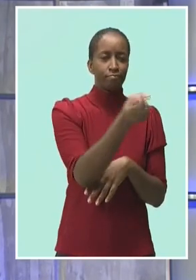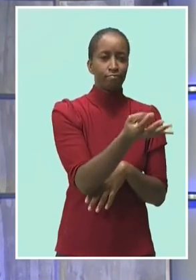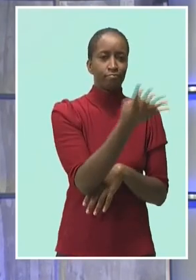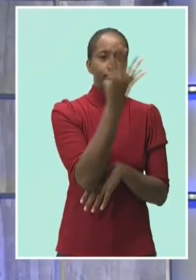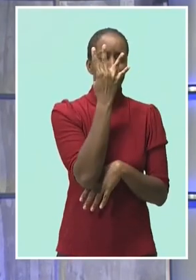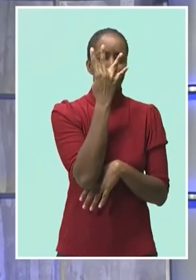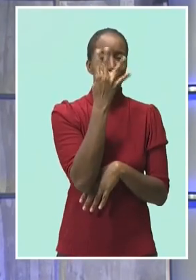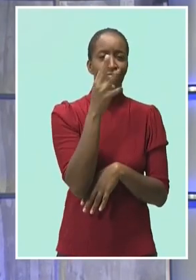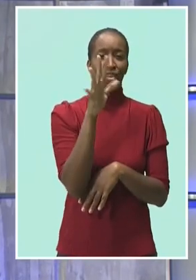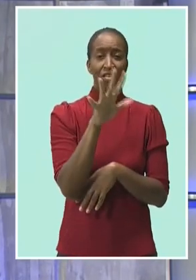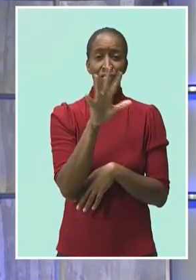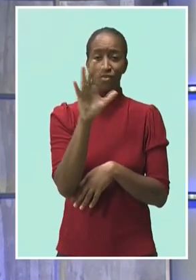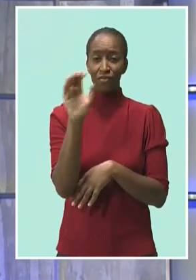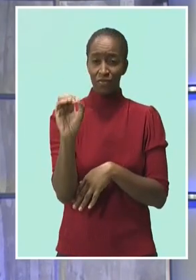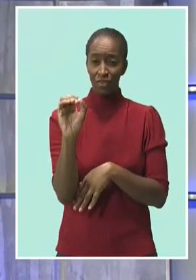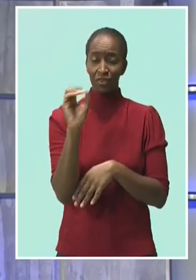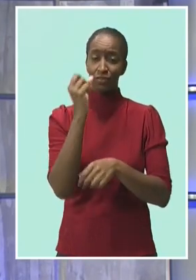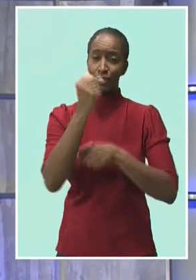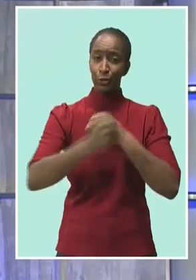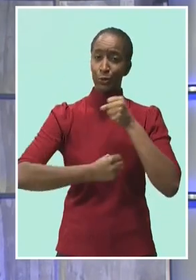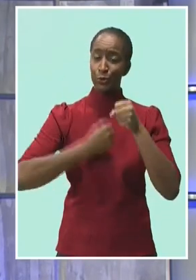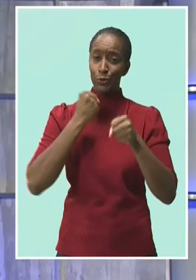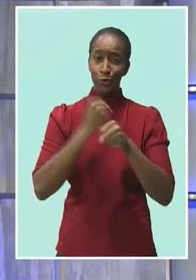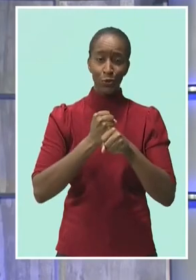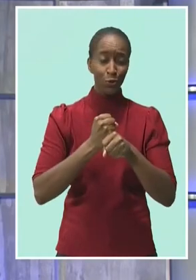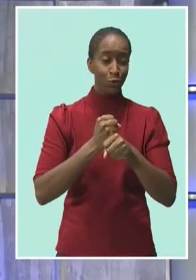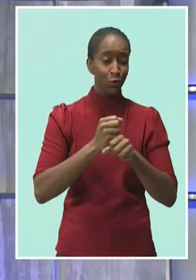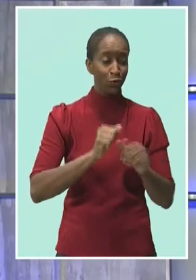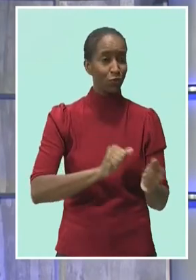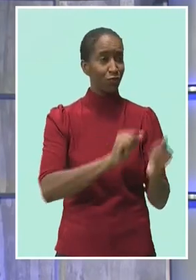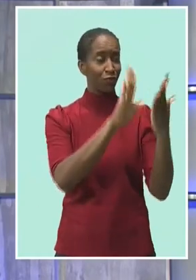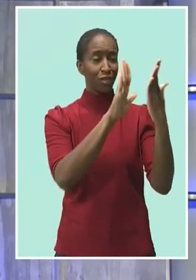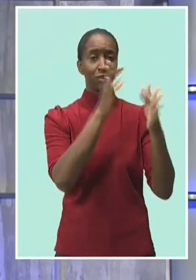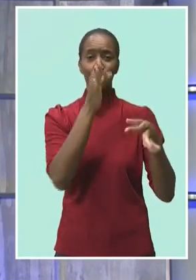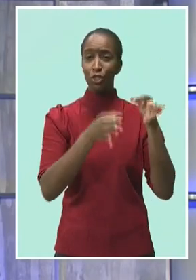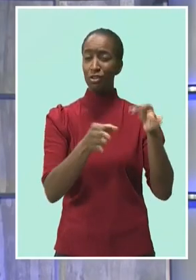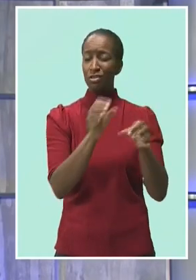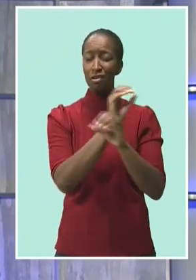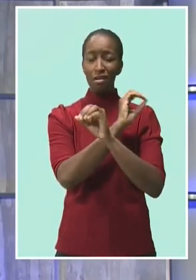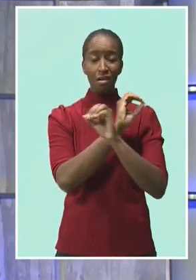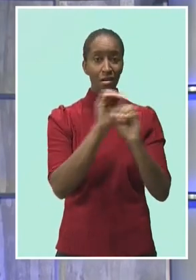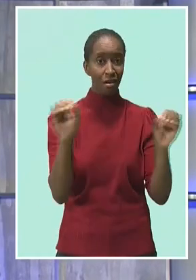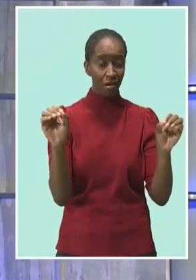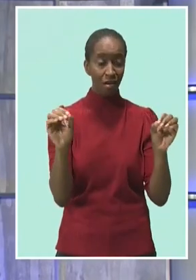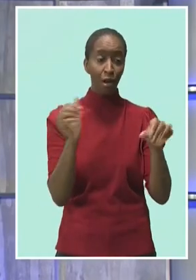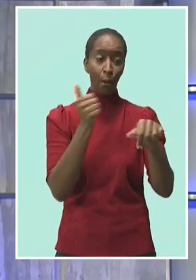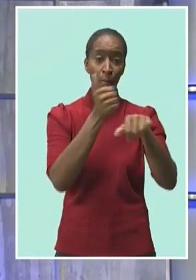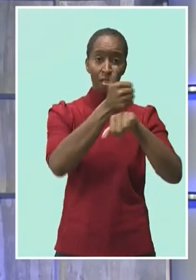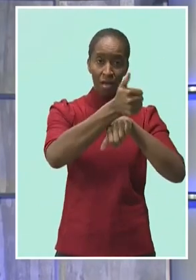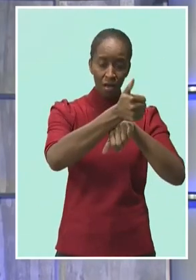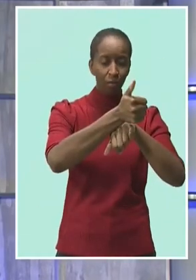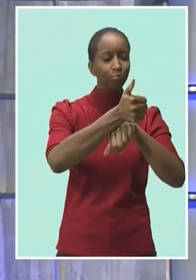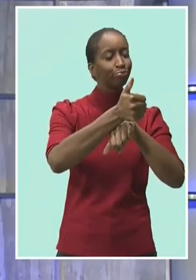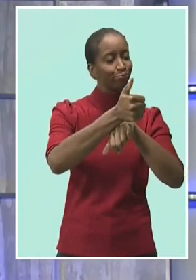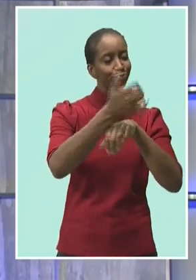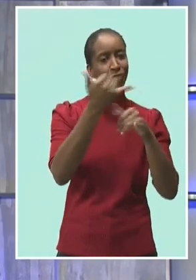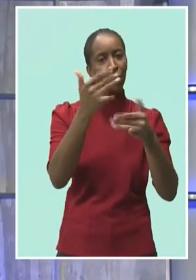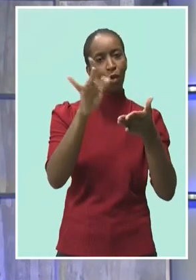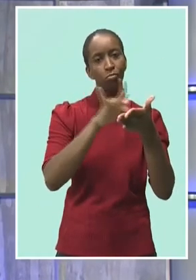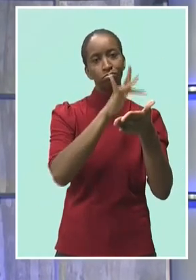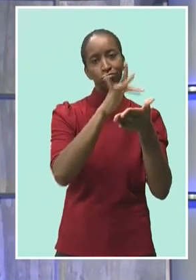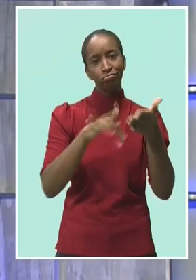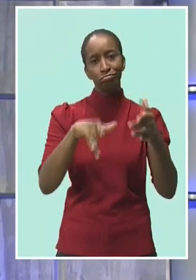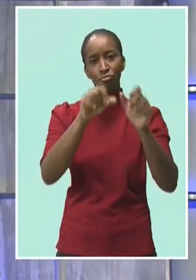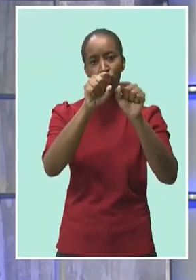without a trial, have been dropped. The charges were dropped yesterday when Williams appeared in the St. Catherine Parish Court.